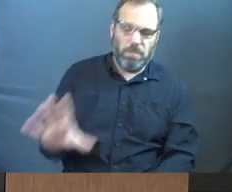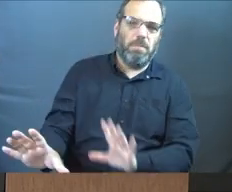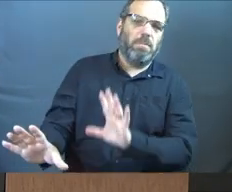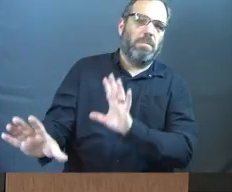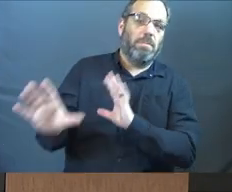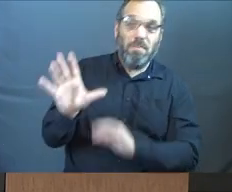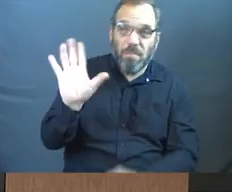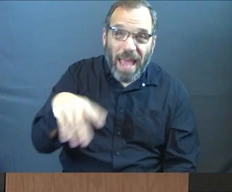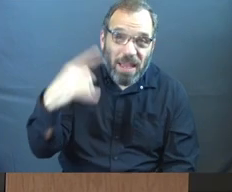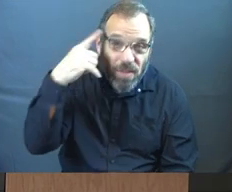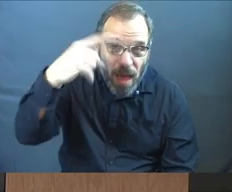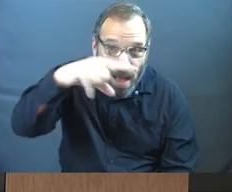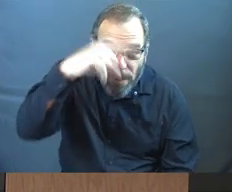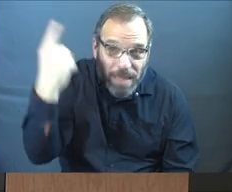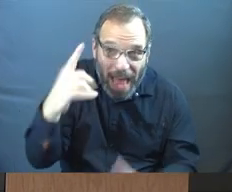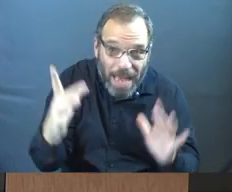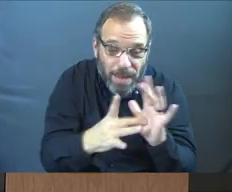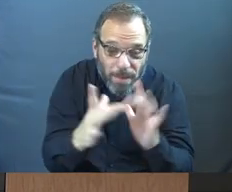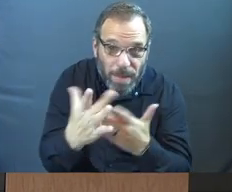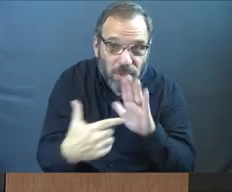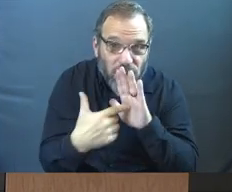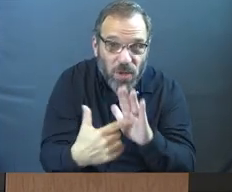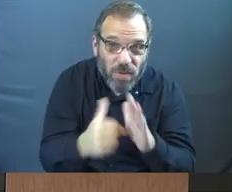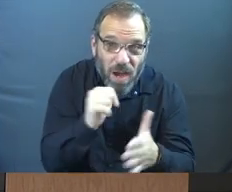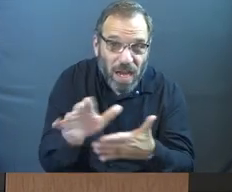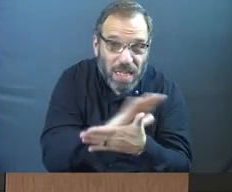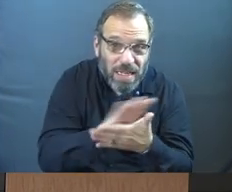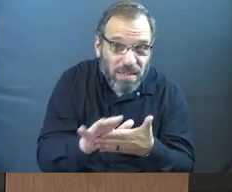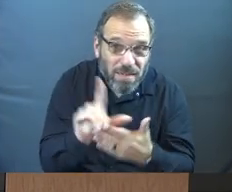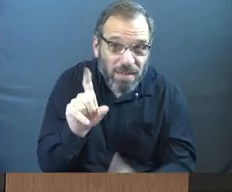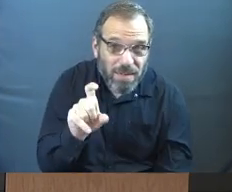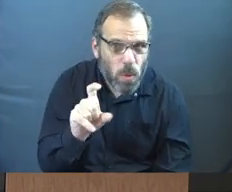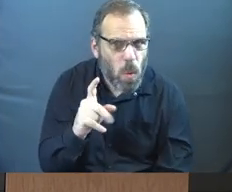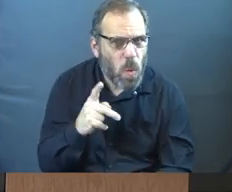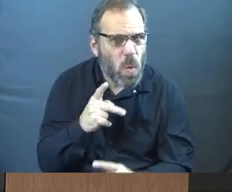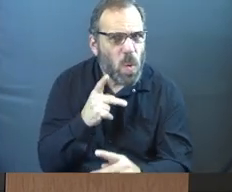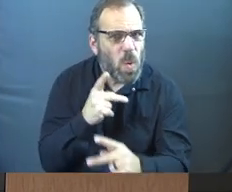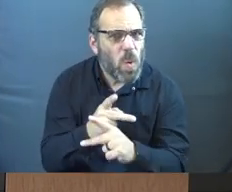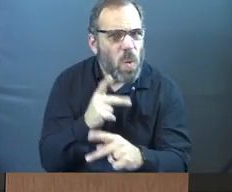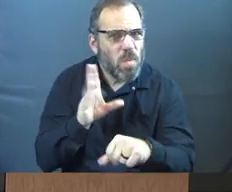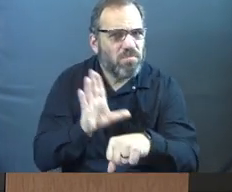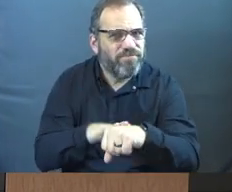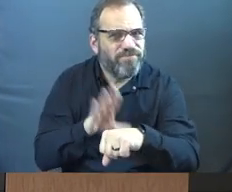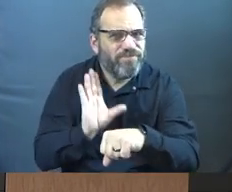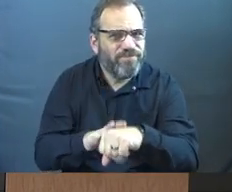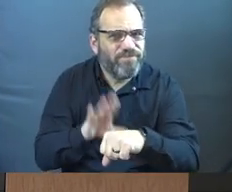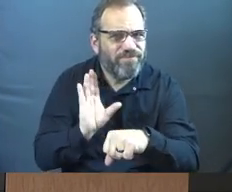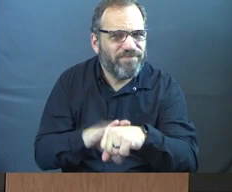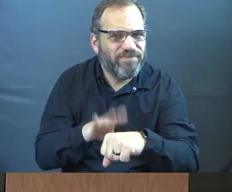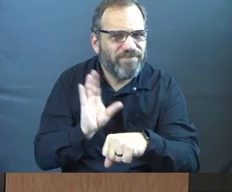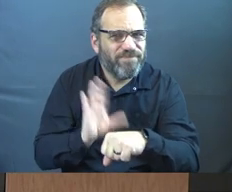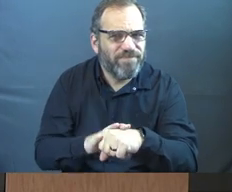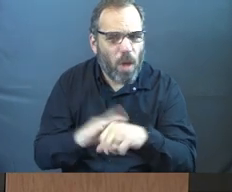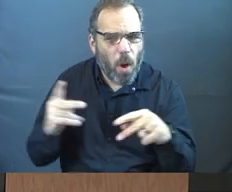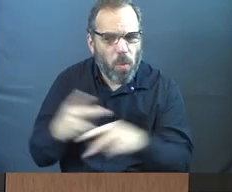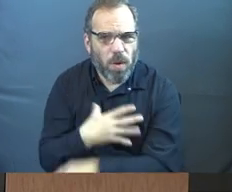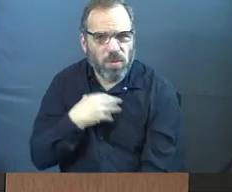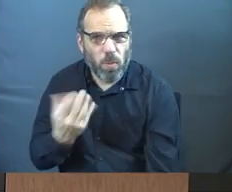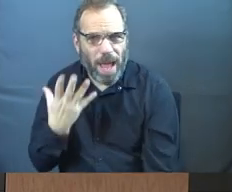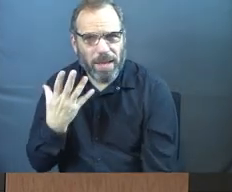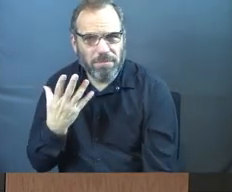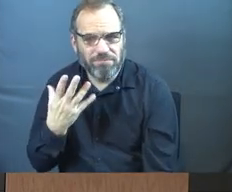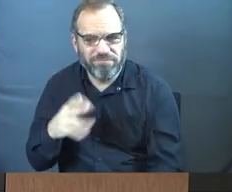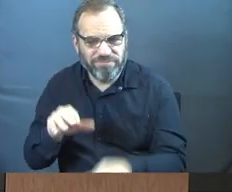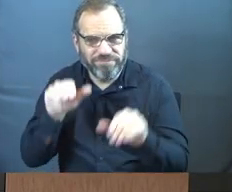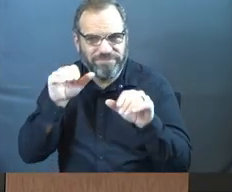If you ever thought black was a biblical symbol for uncleanness, be careful. A worse white uncleanness could come upon